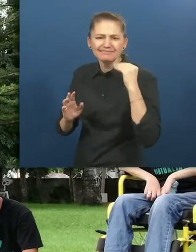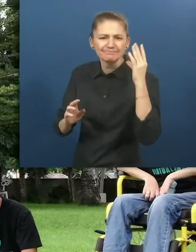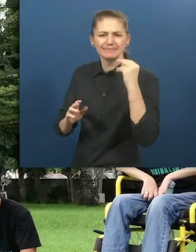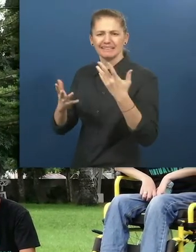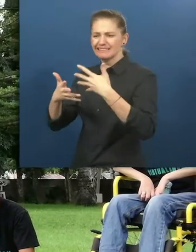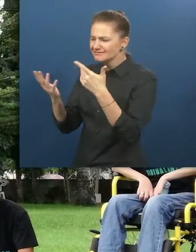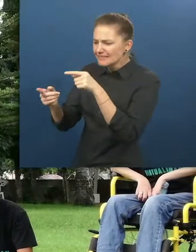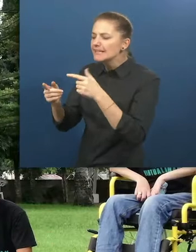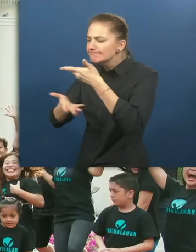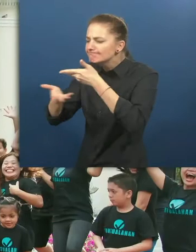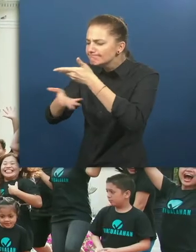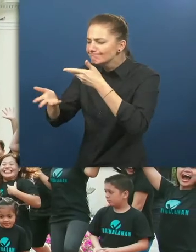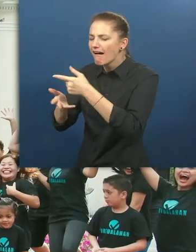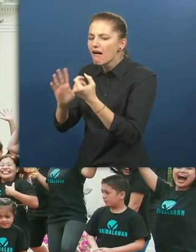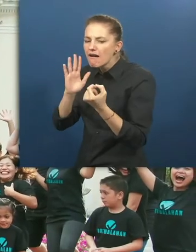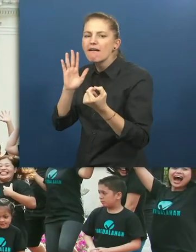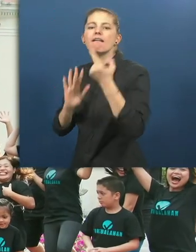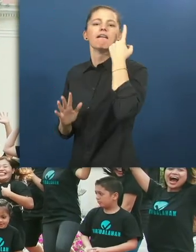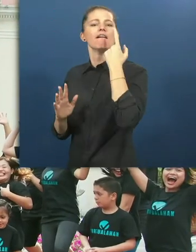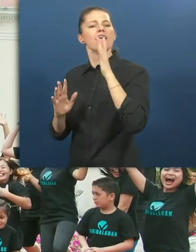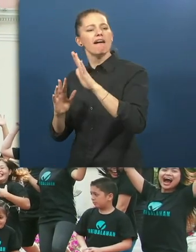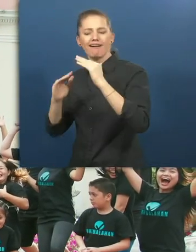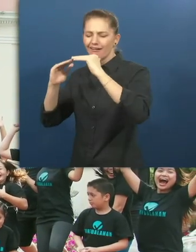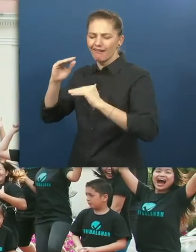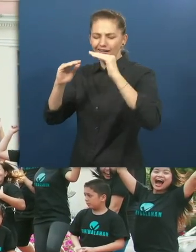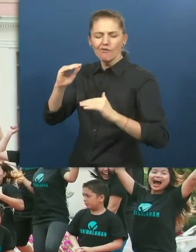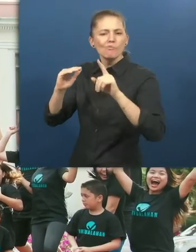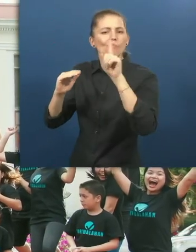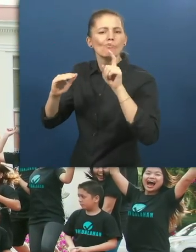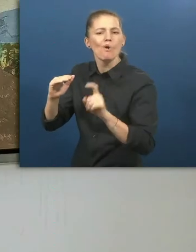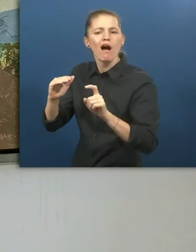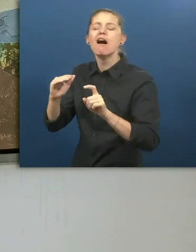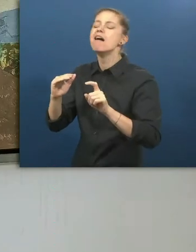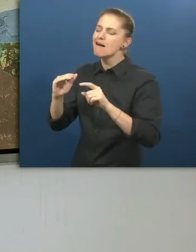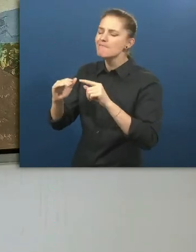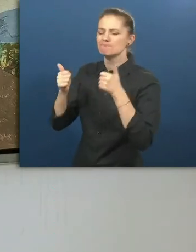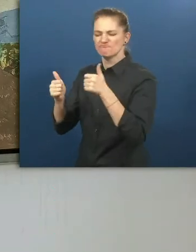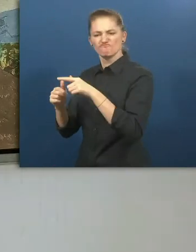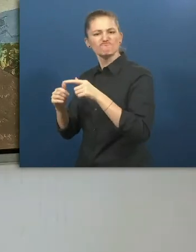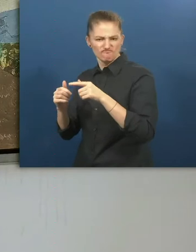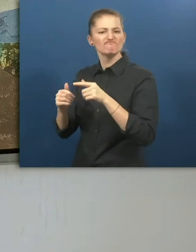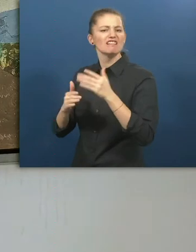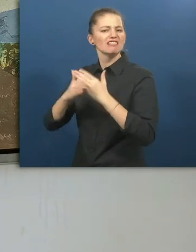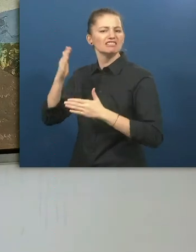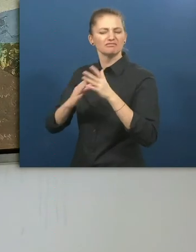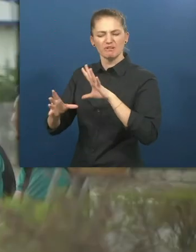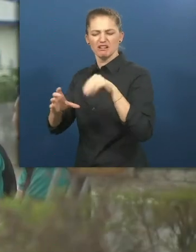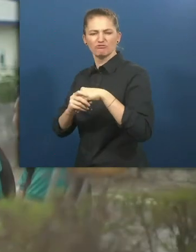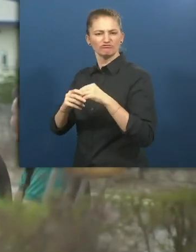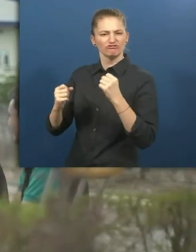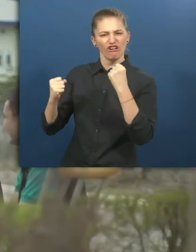causes of inequality so that they can become disability inclusion champion once they are placed within a company.